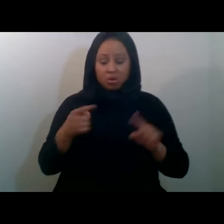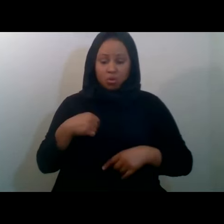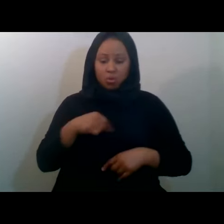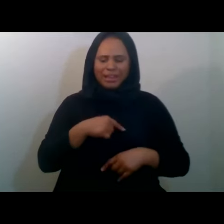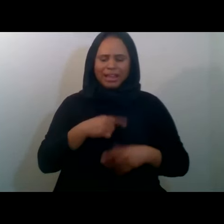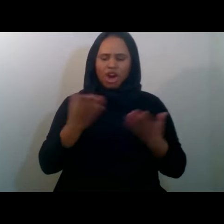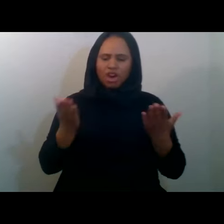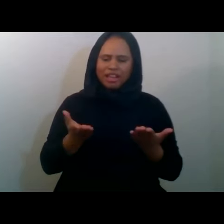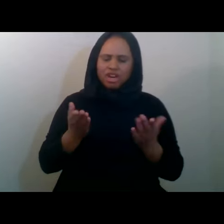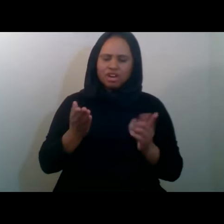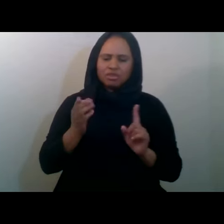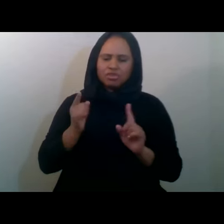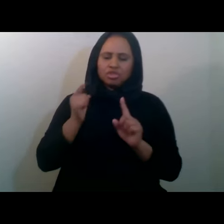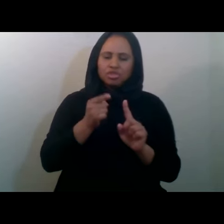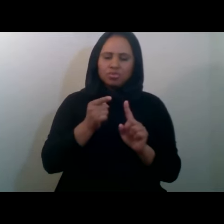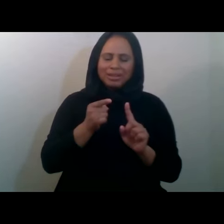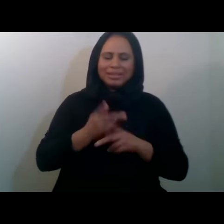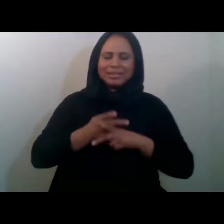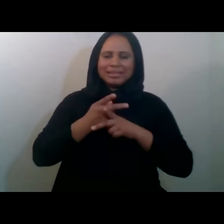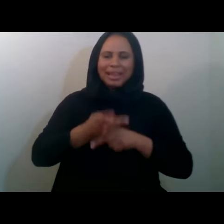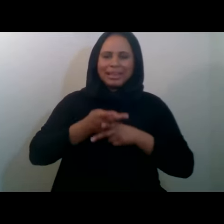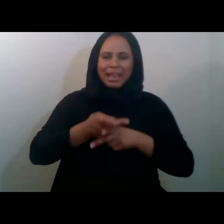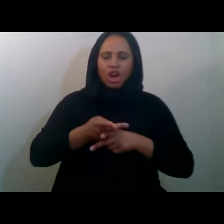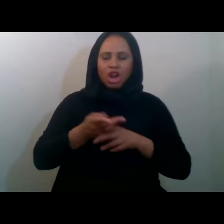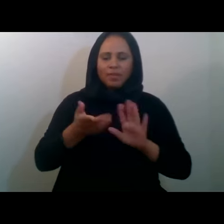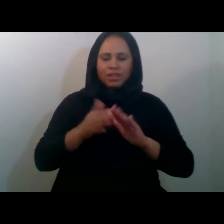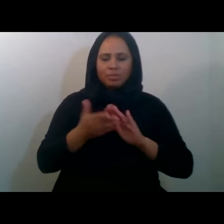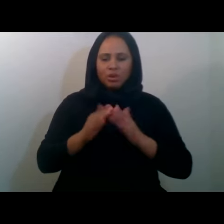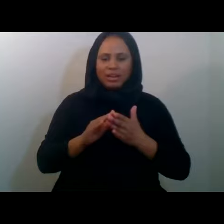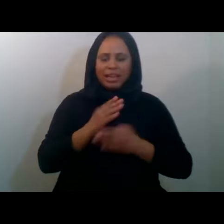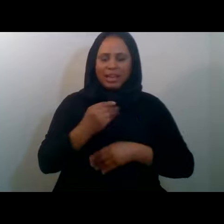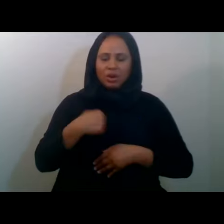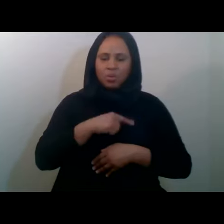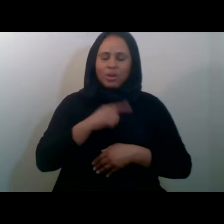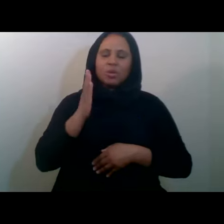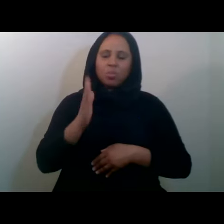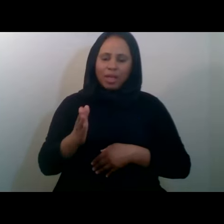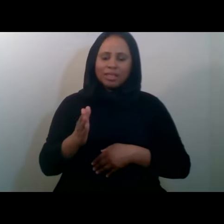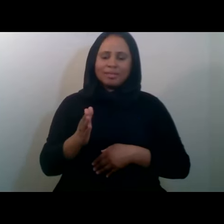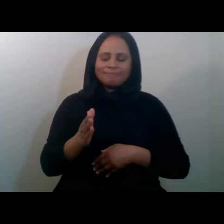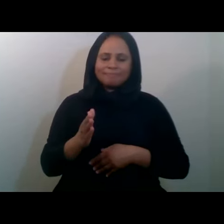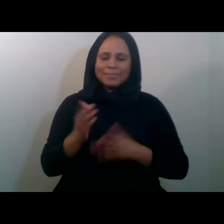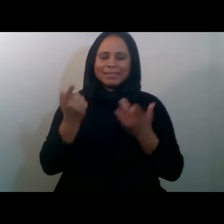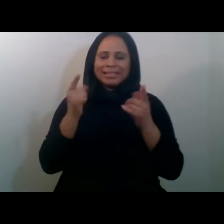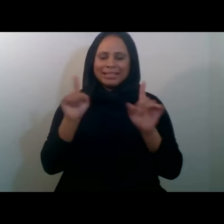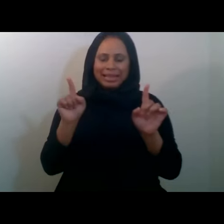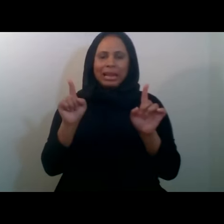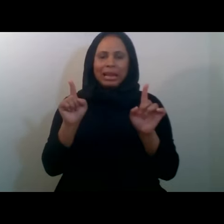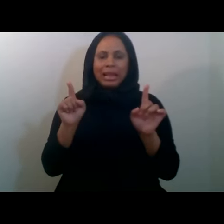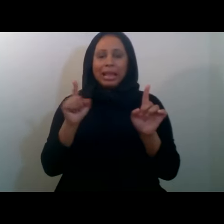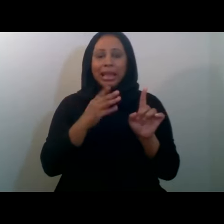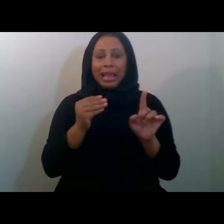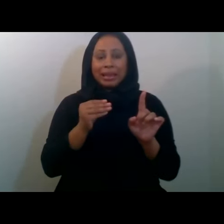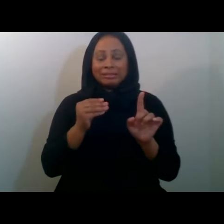community and we're going to do this through COVID and until, until this is over and beyond.